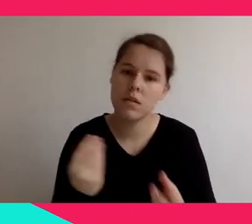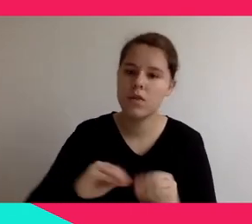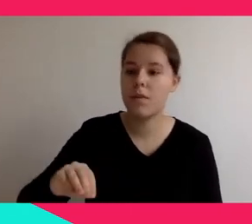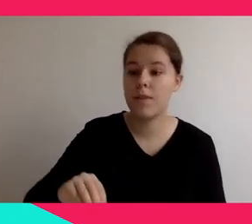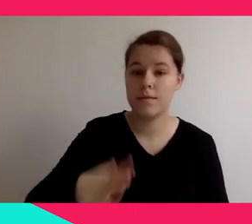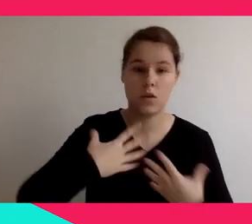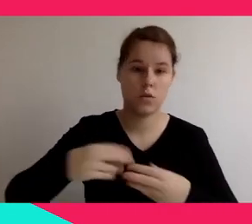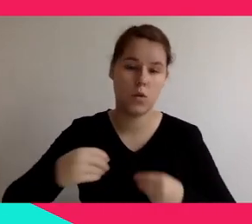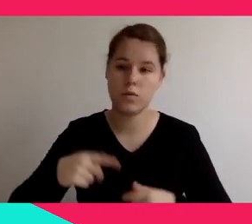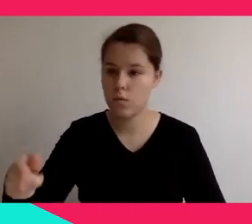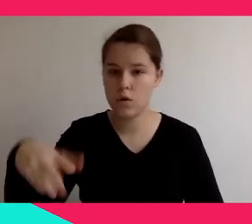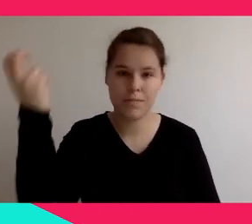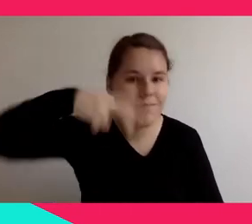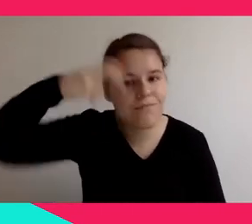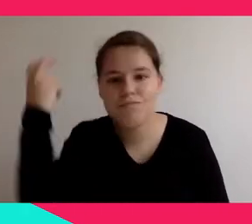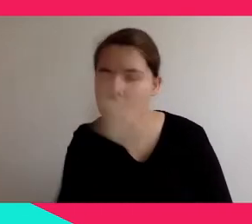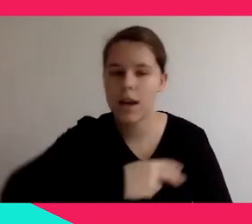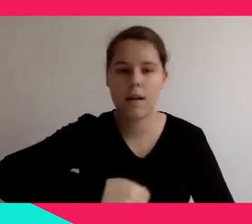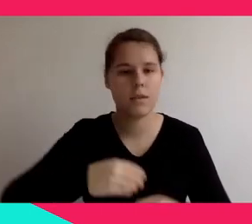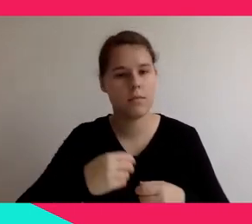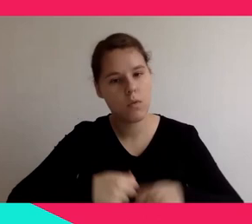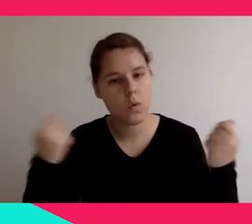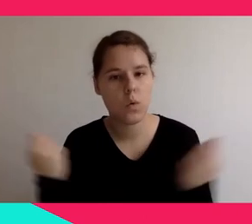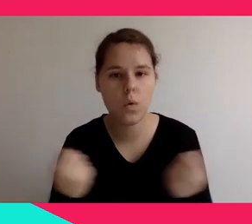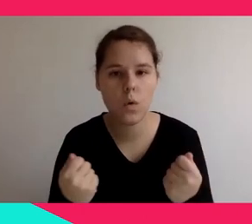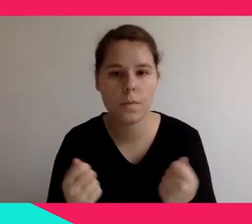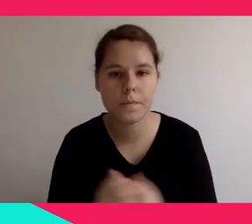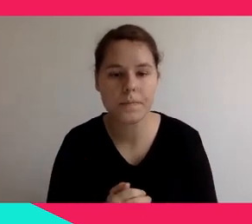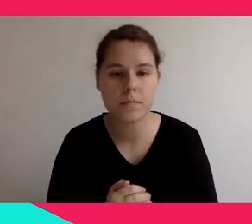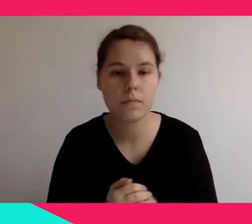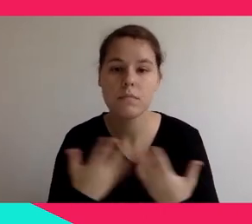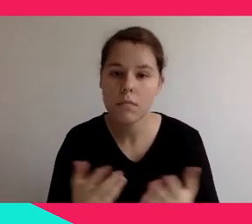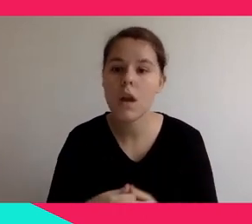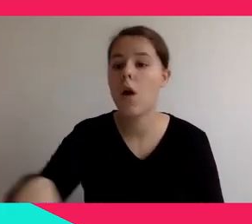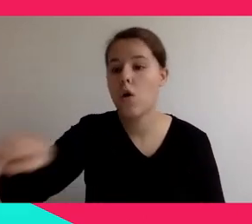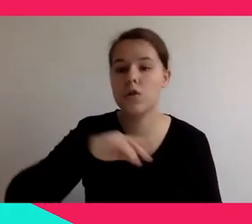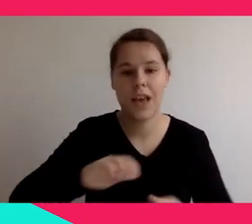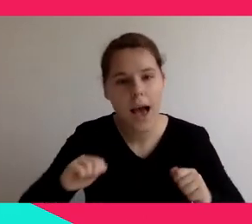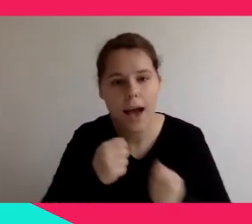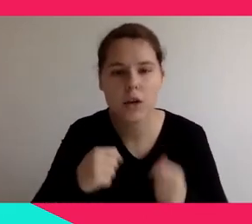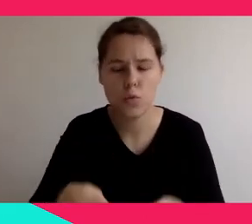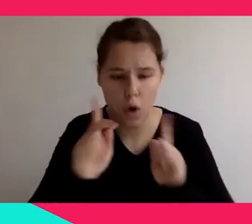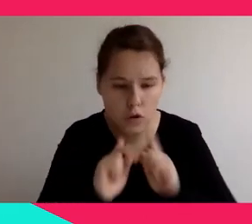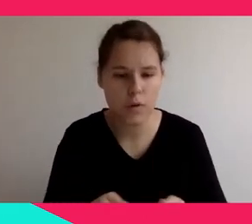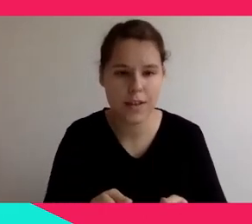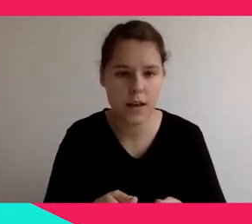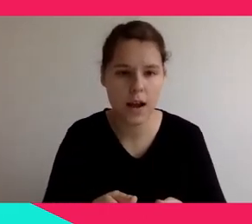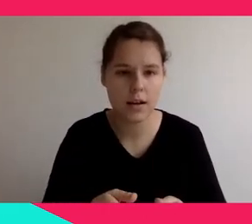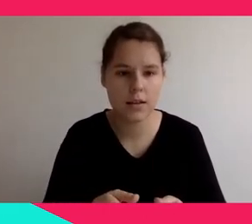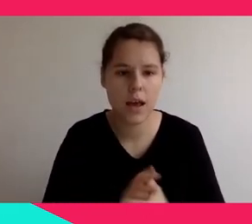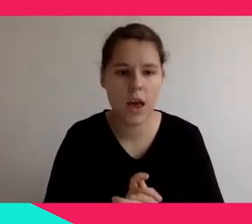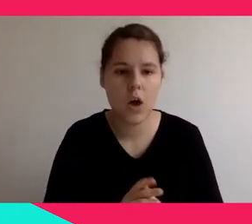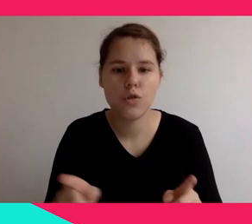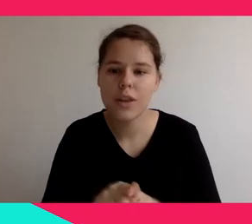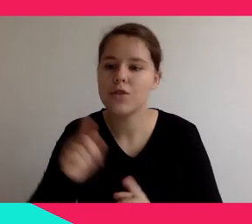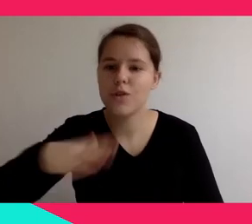feel responsible for your own actions and decisions. So we want to engage the public as much as